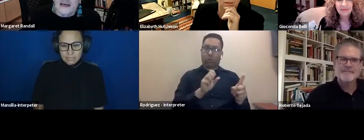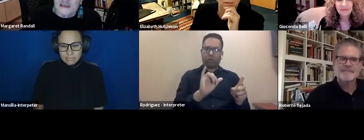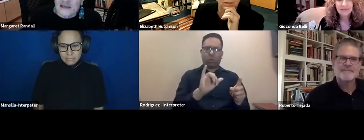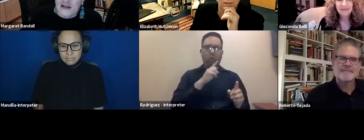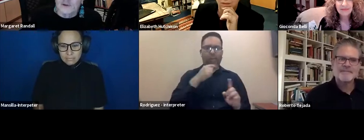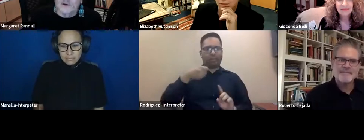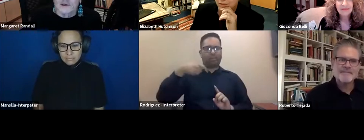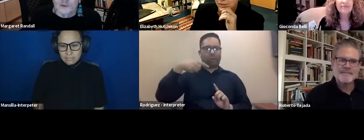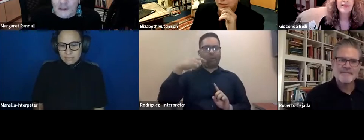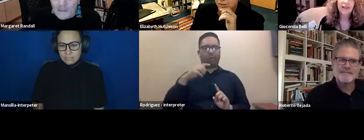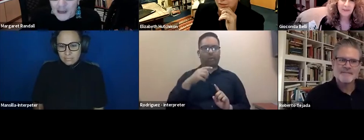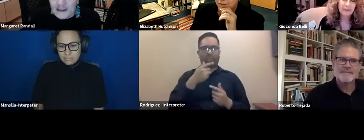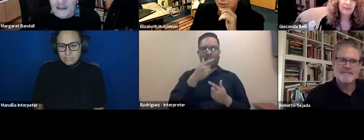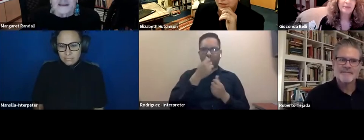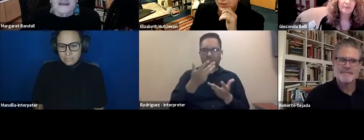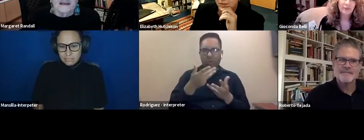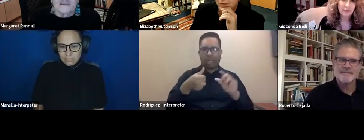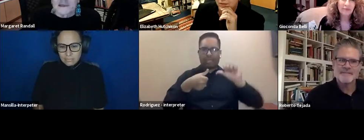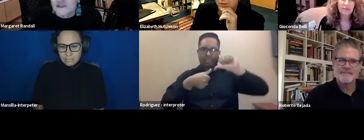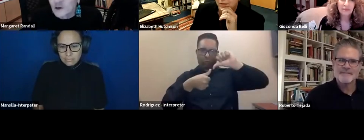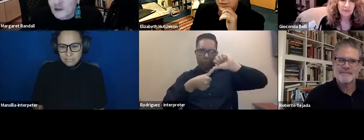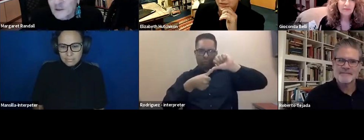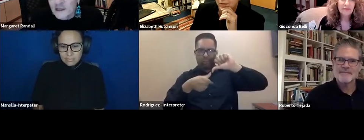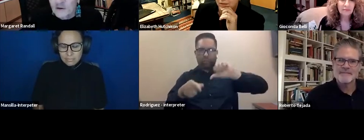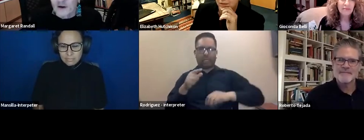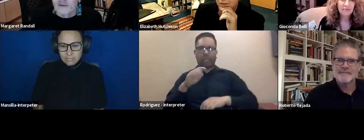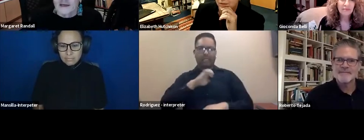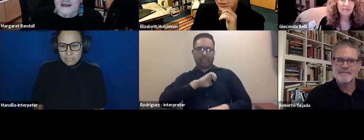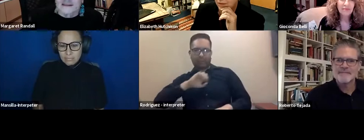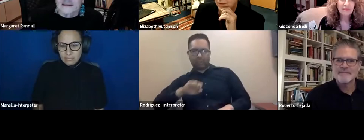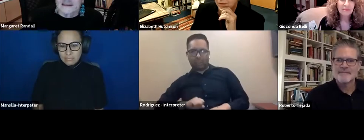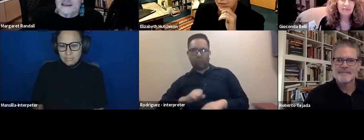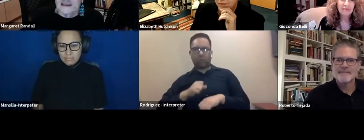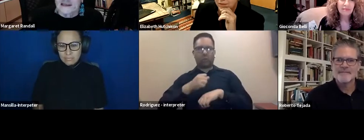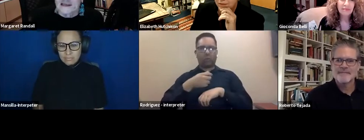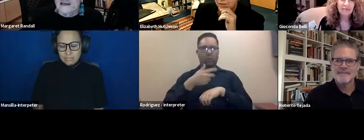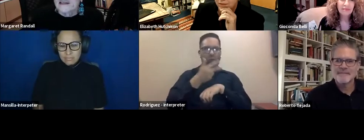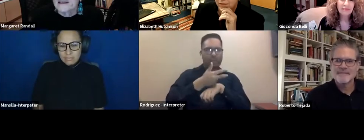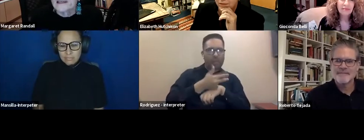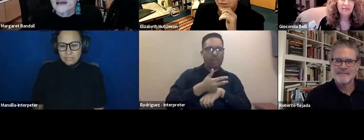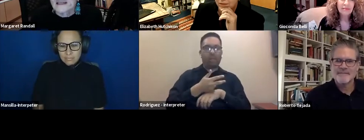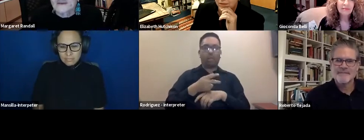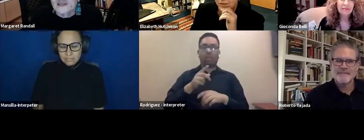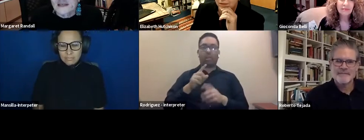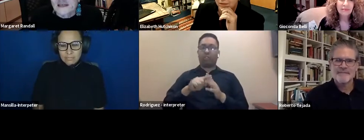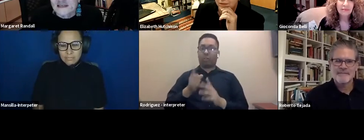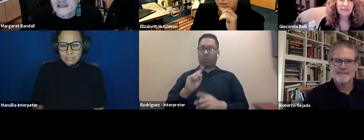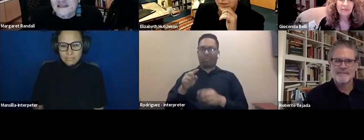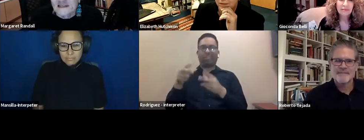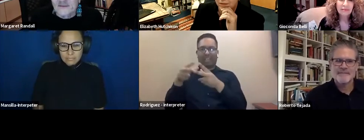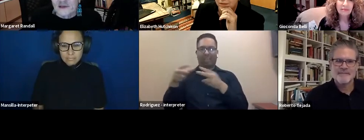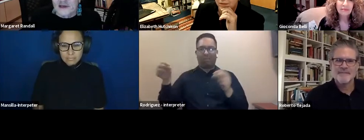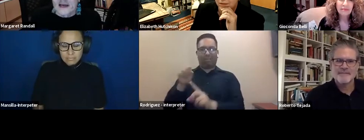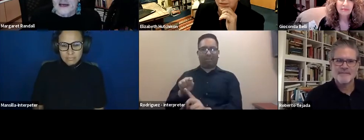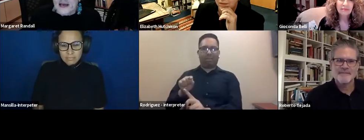in El Salvador and Guatemala. It started with Nicaragua and the success of the Sandinistas